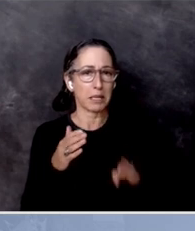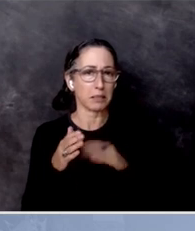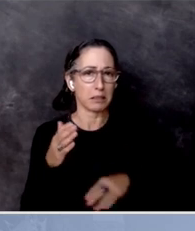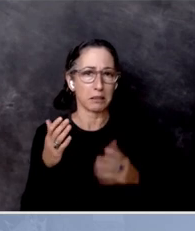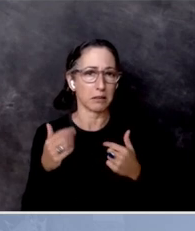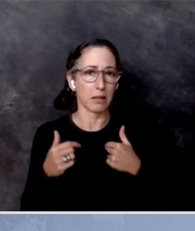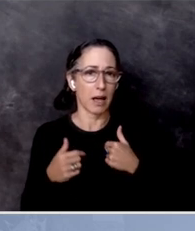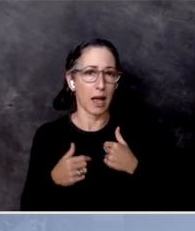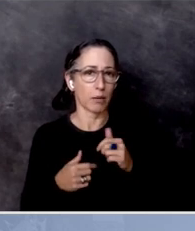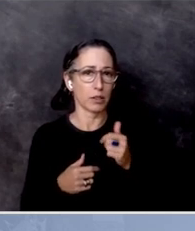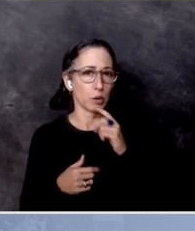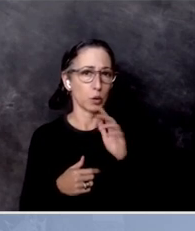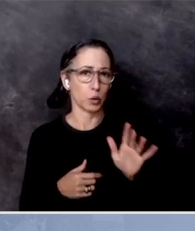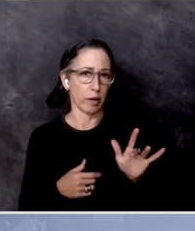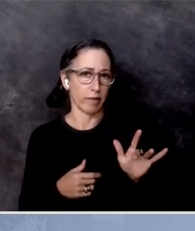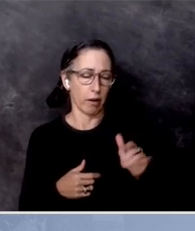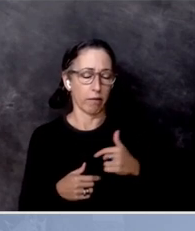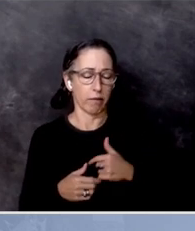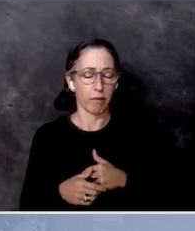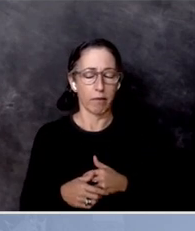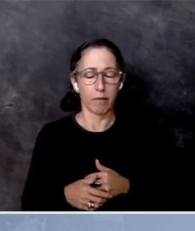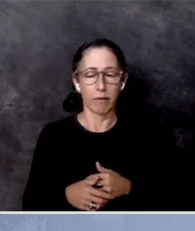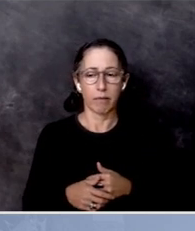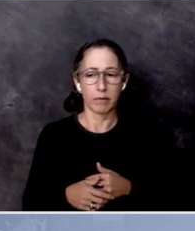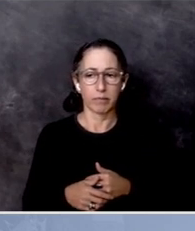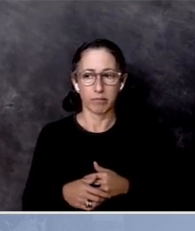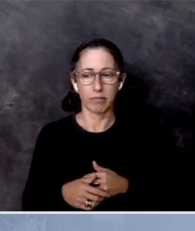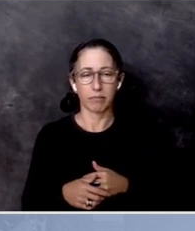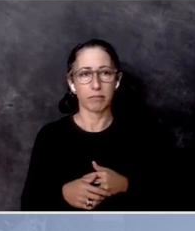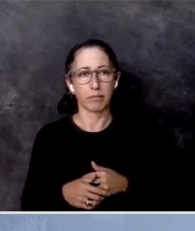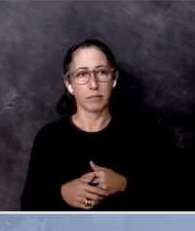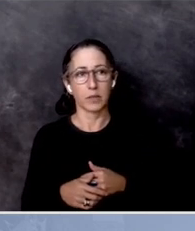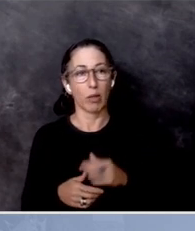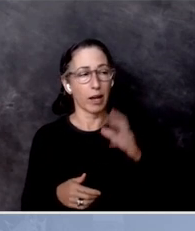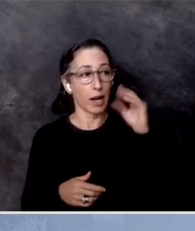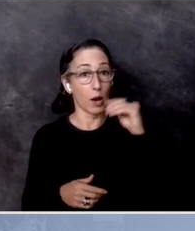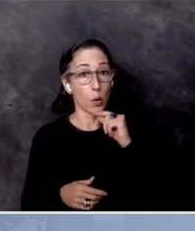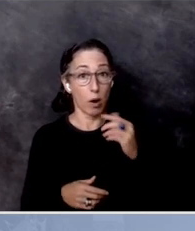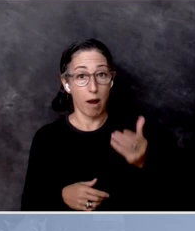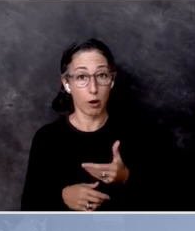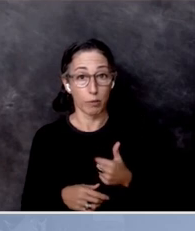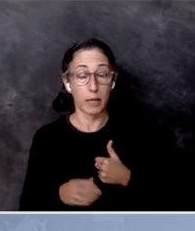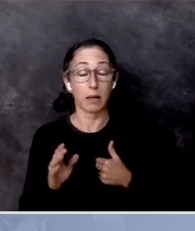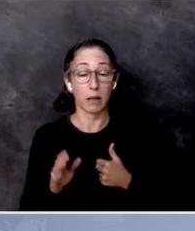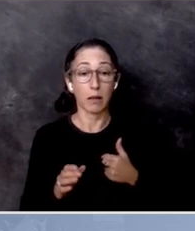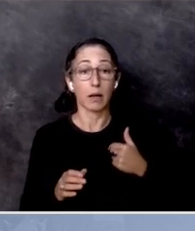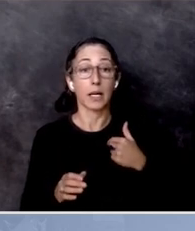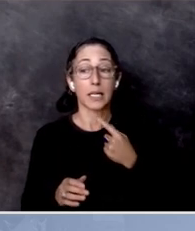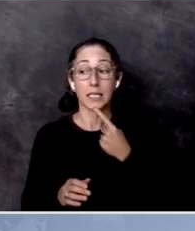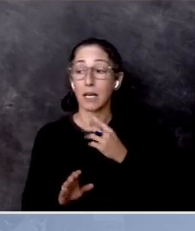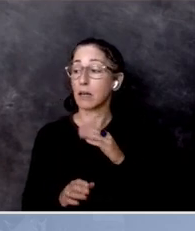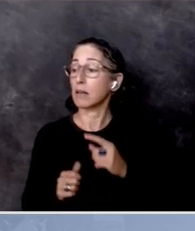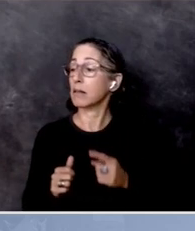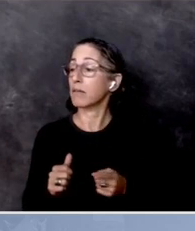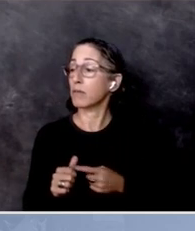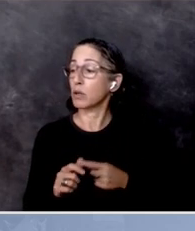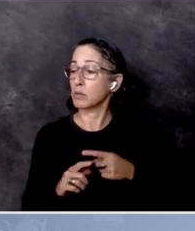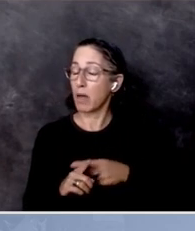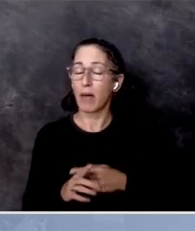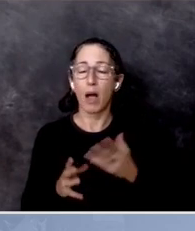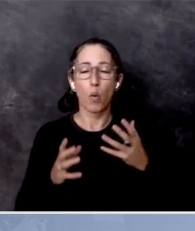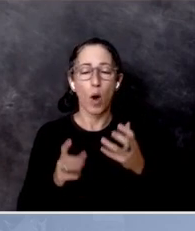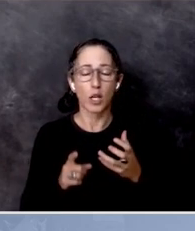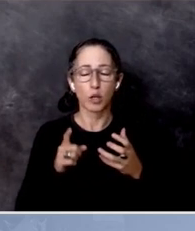younger than was 25. And the guy who had hired me, said, I want you to just spend the first month. I want you to just go around